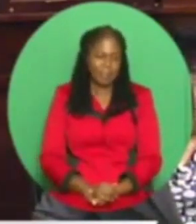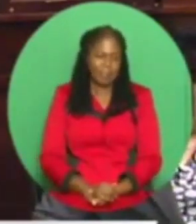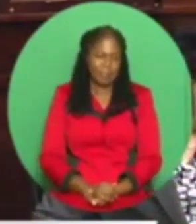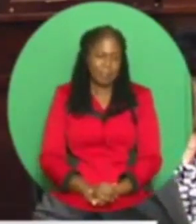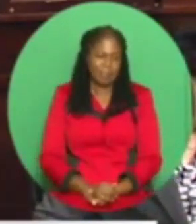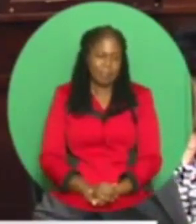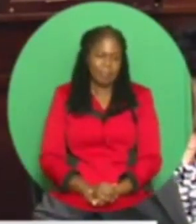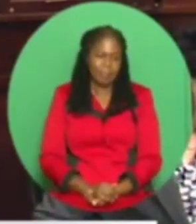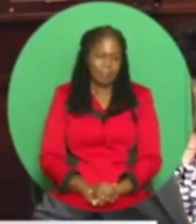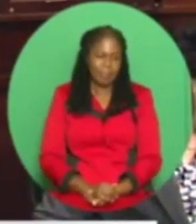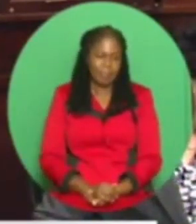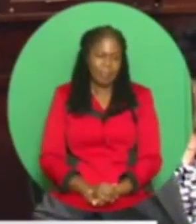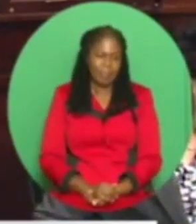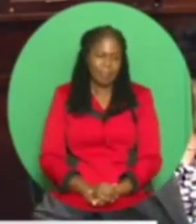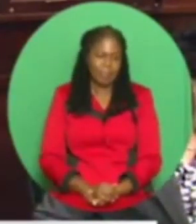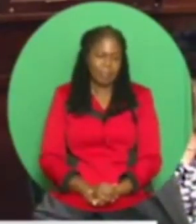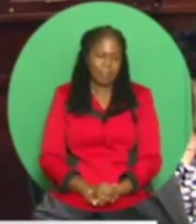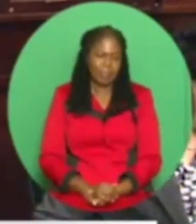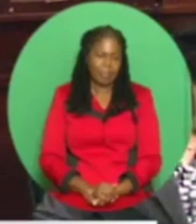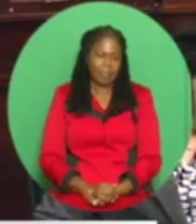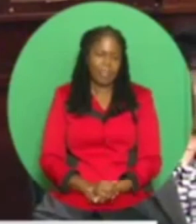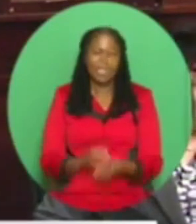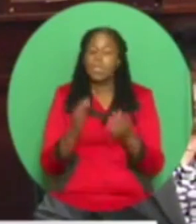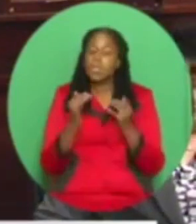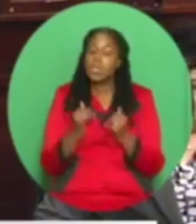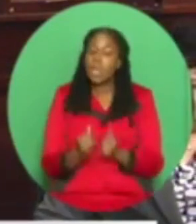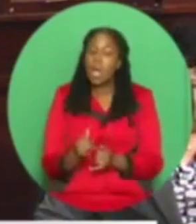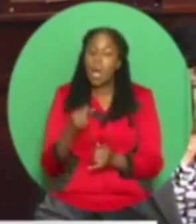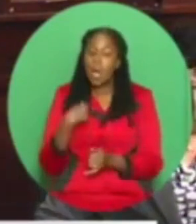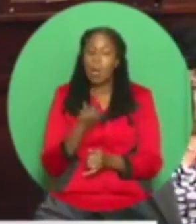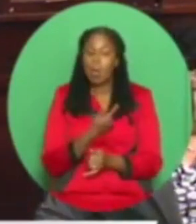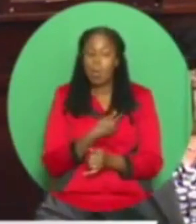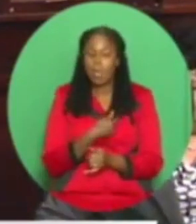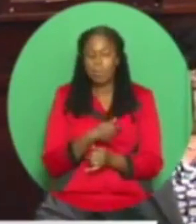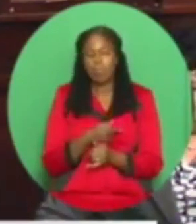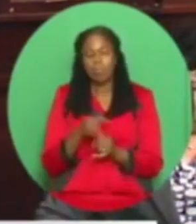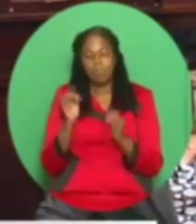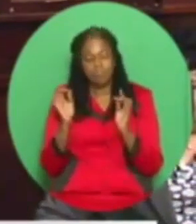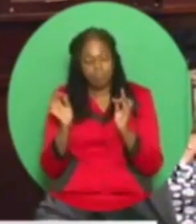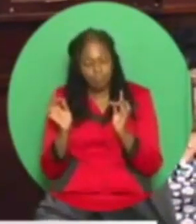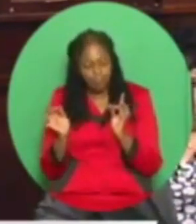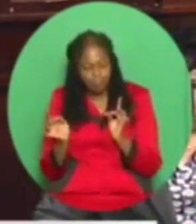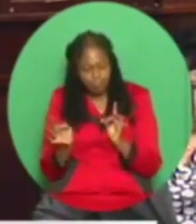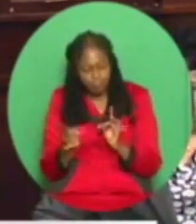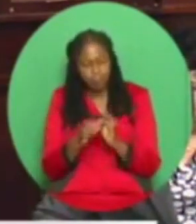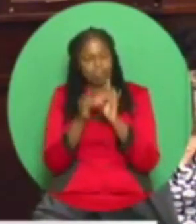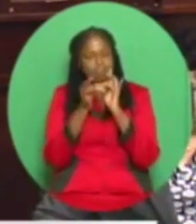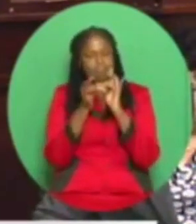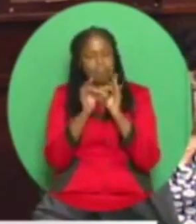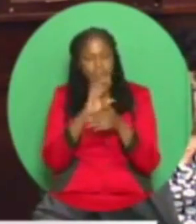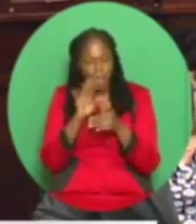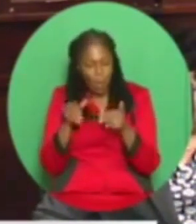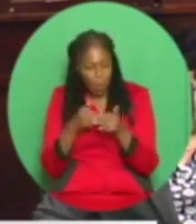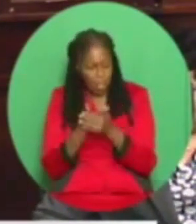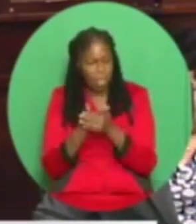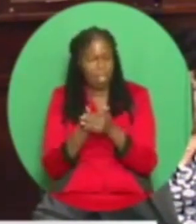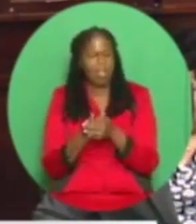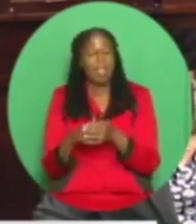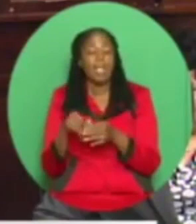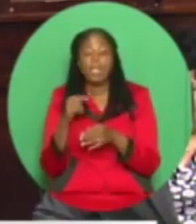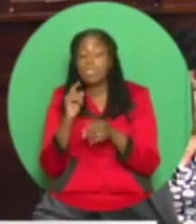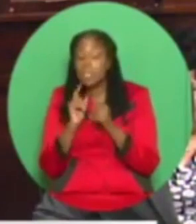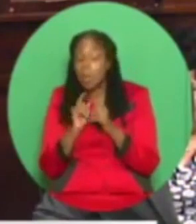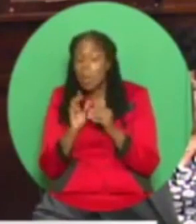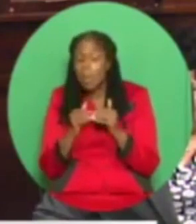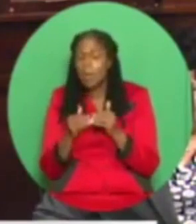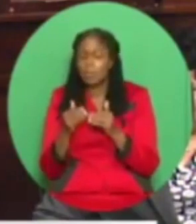they must also tell us, because you we have made the connections now to that matter, that wire transfer. But don't forget there was a wire transfer issue raised last